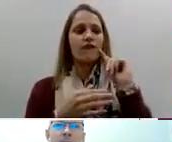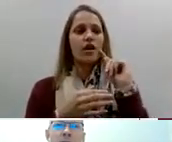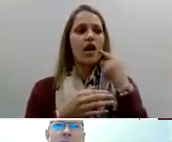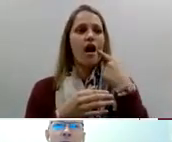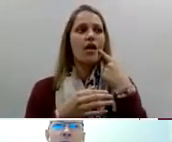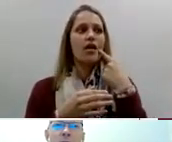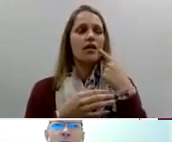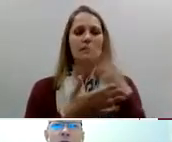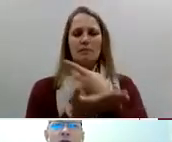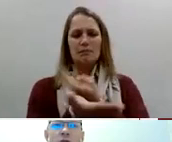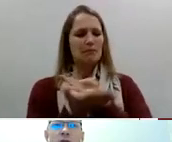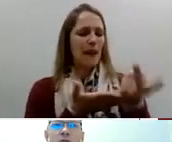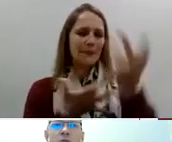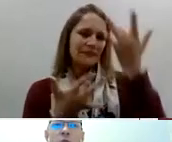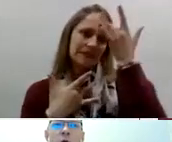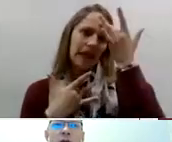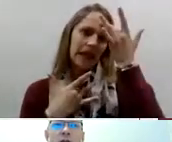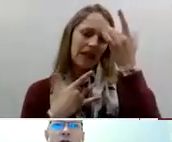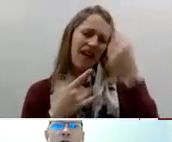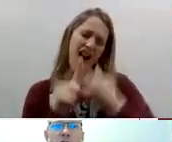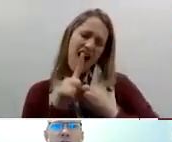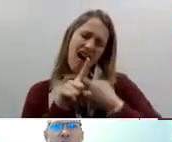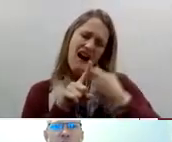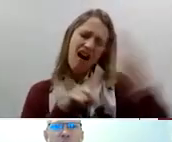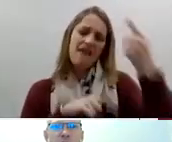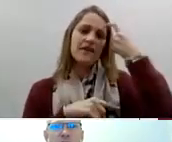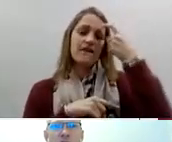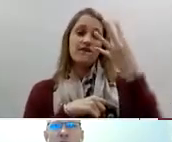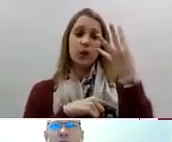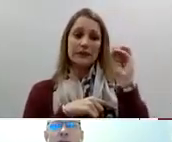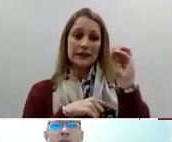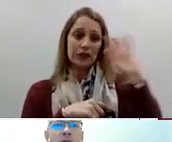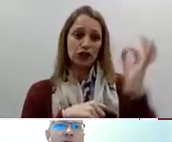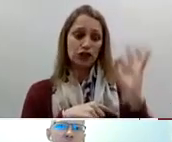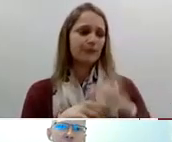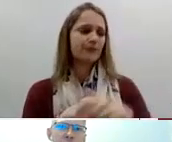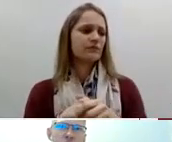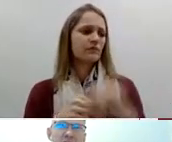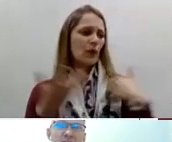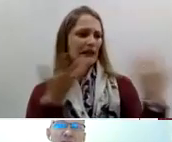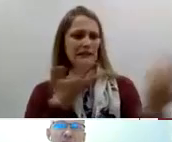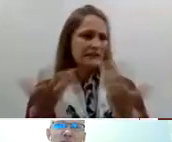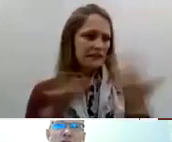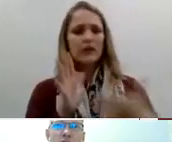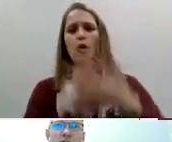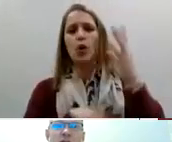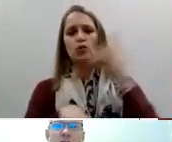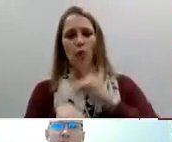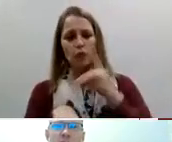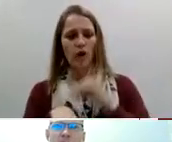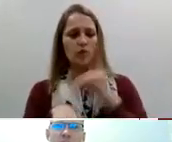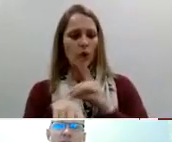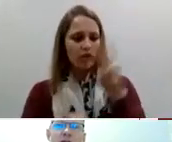when she was one year and six months she became very sick she had a 40 degree